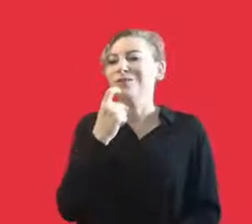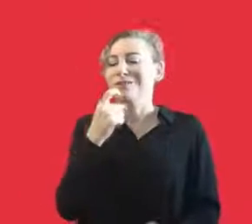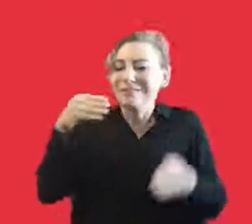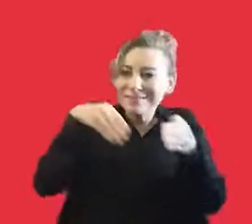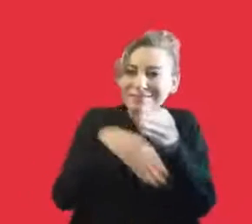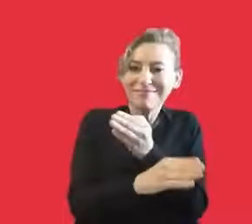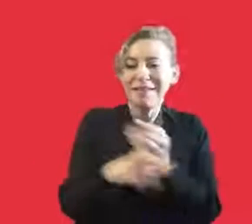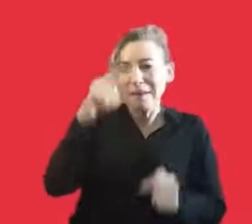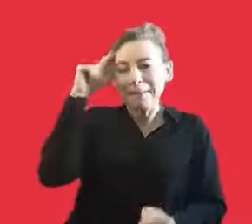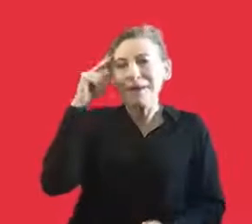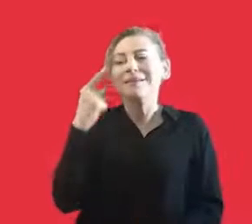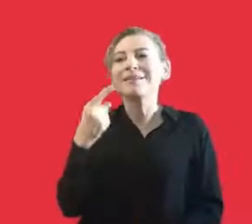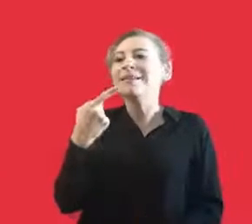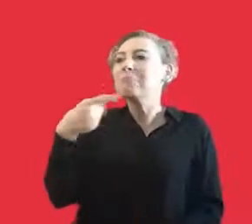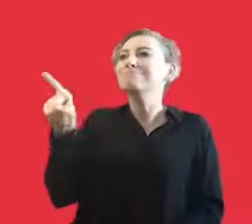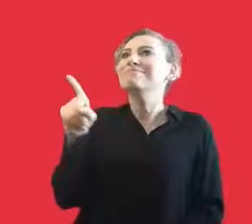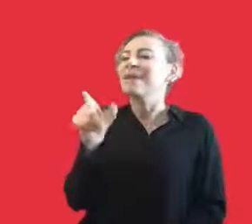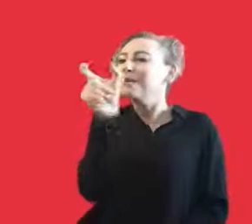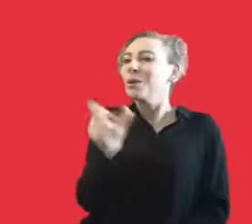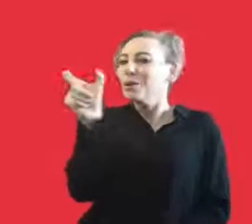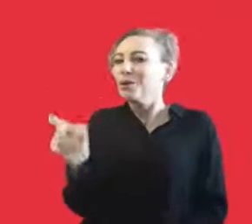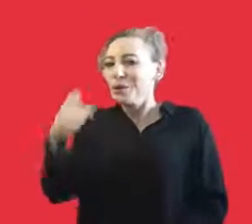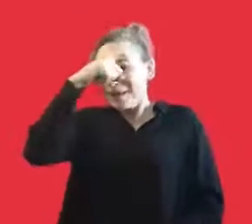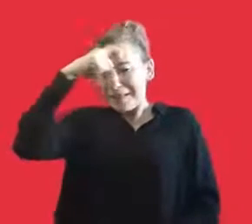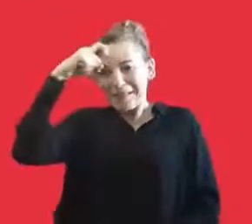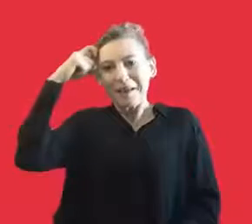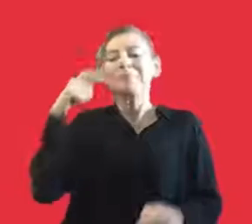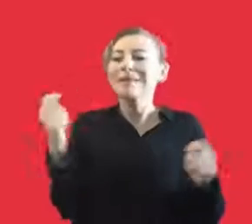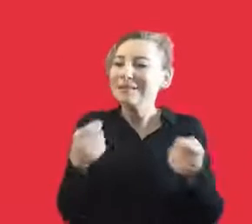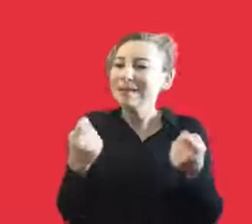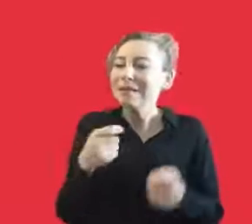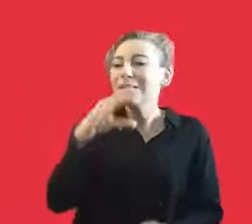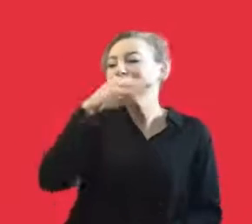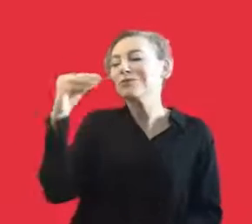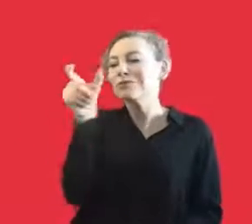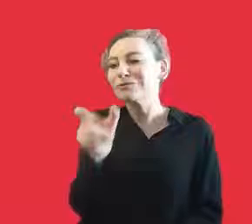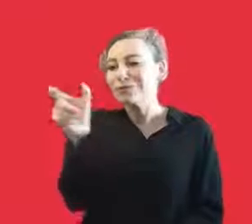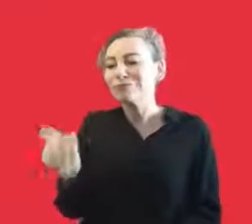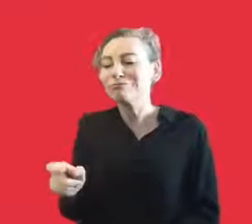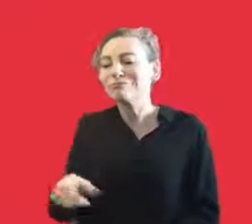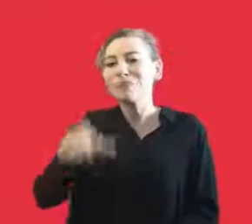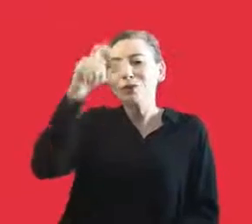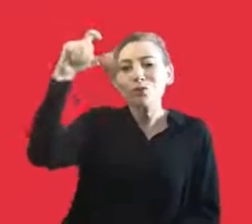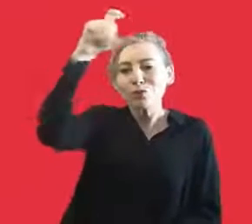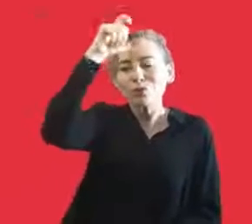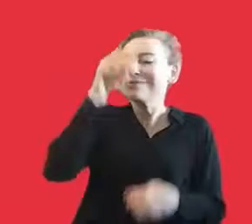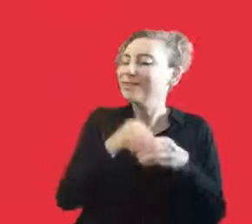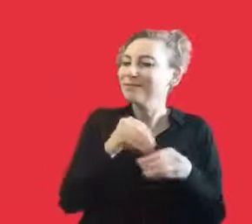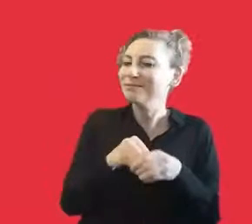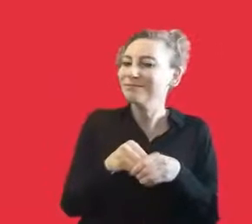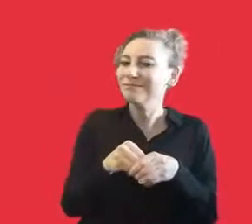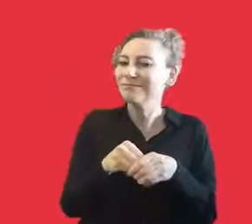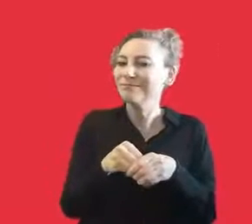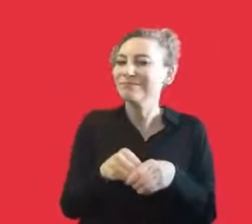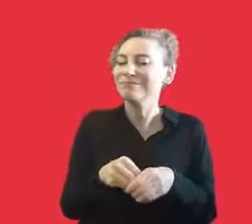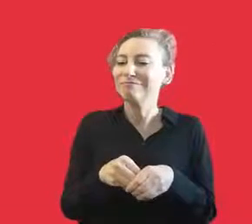continuing to represent these values. In our 10th year, thousands of people contributed to our performance both